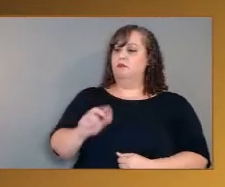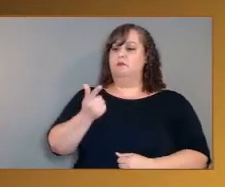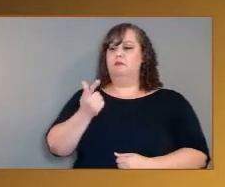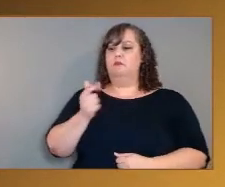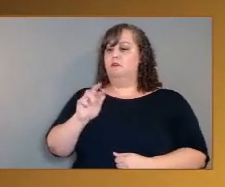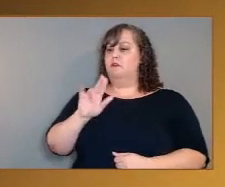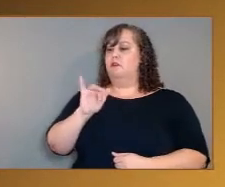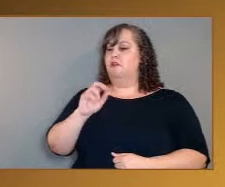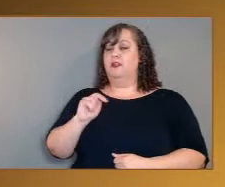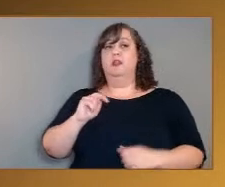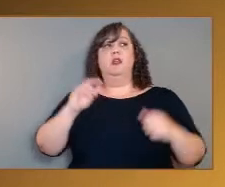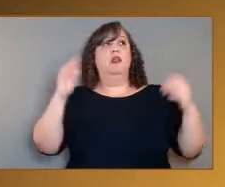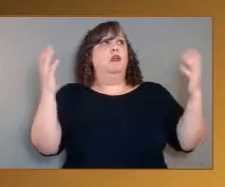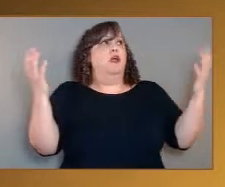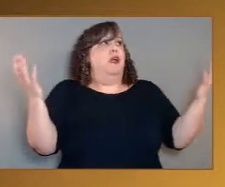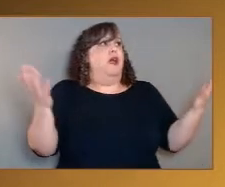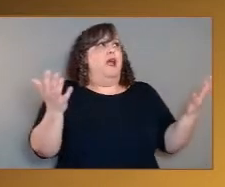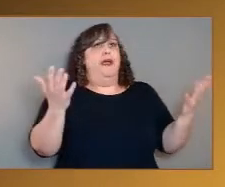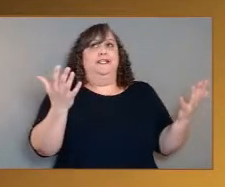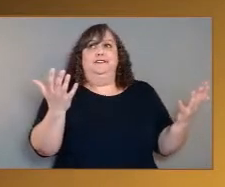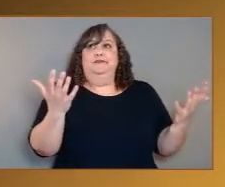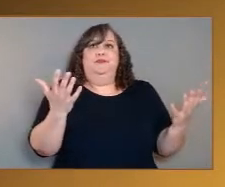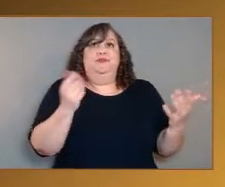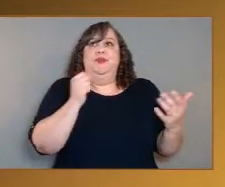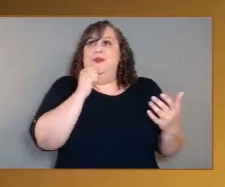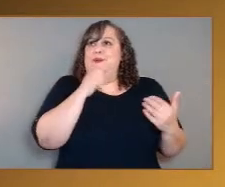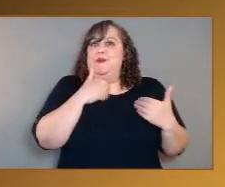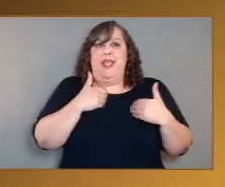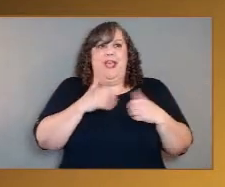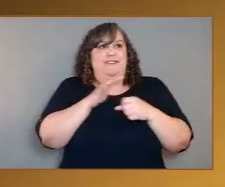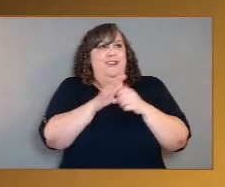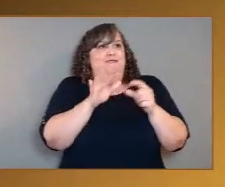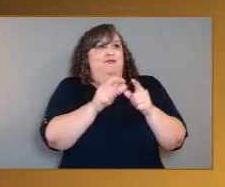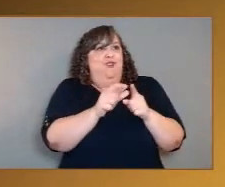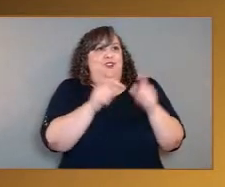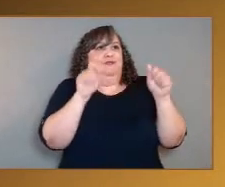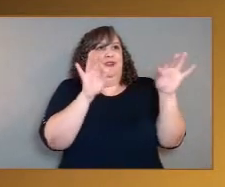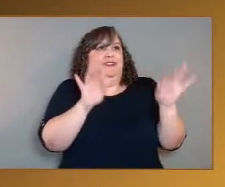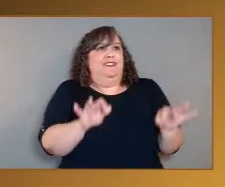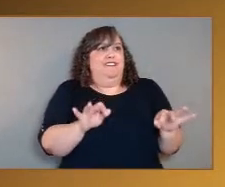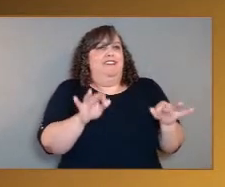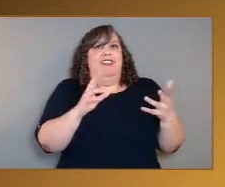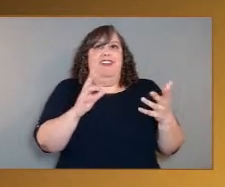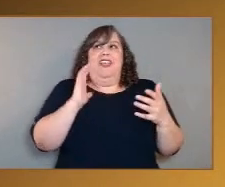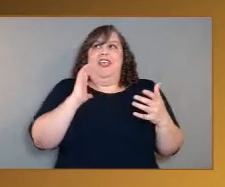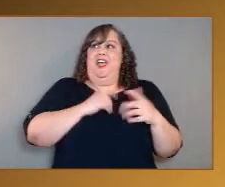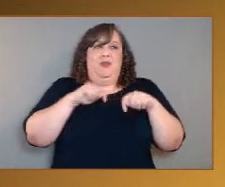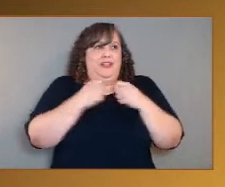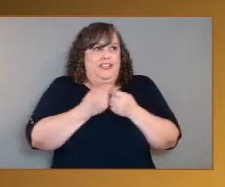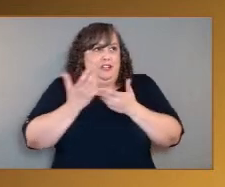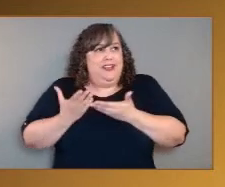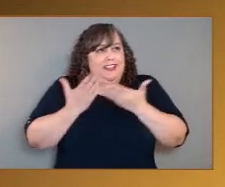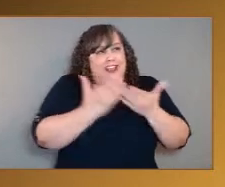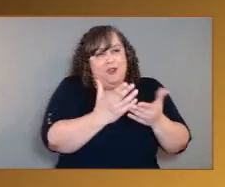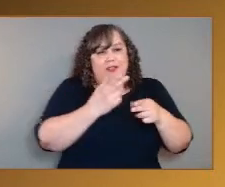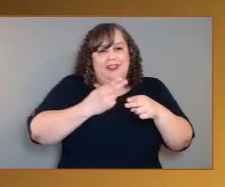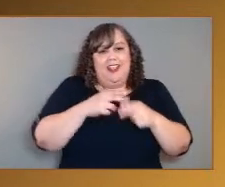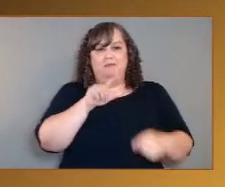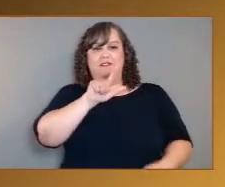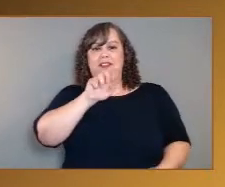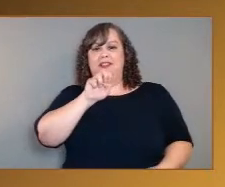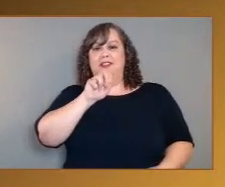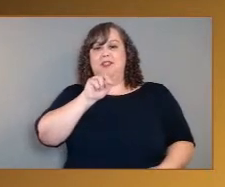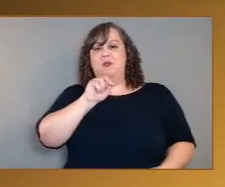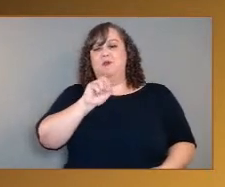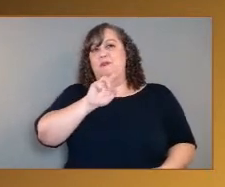For me personally and for our team on Da Vinci Plus, carrying the name of Leonardo to explore Venus, this mystery exoplanet